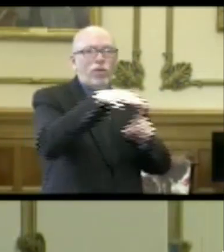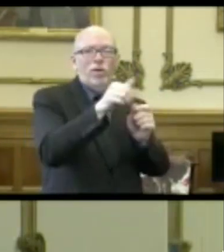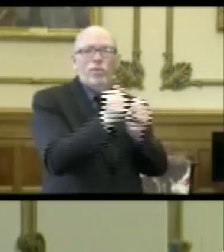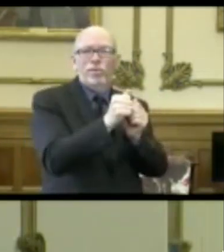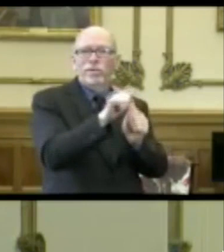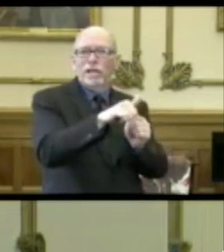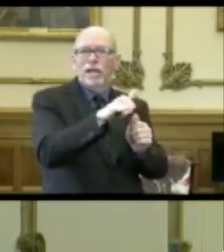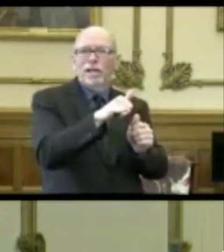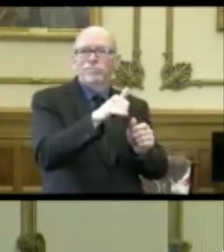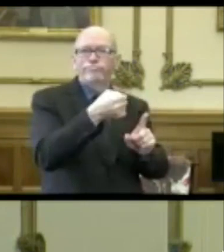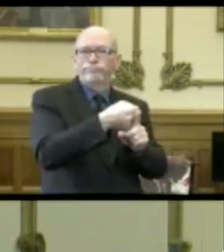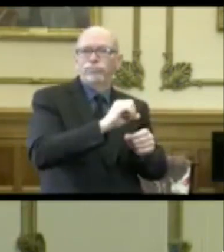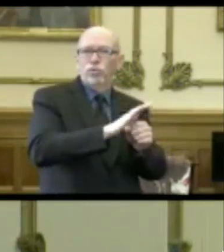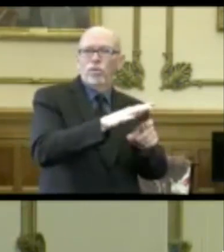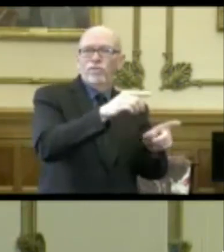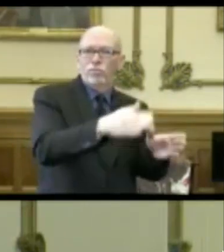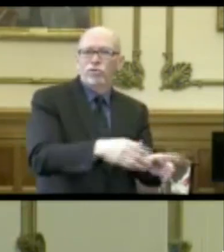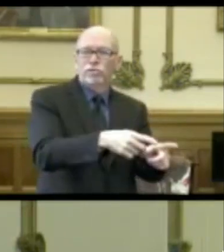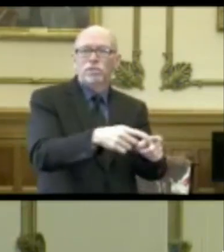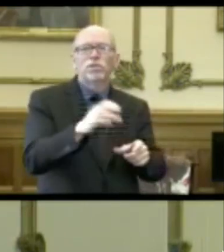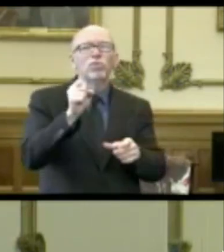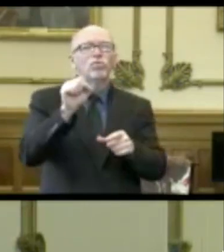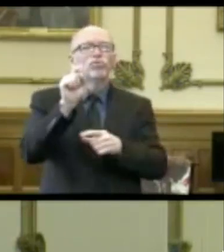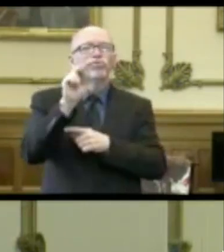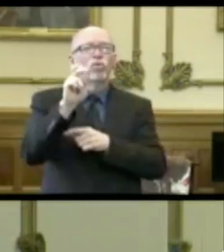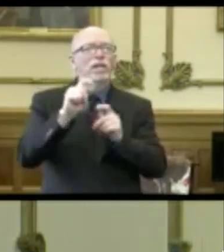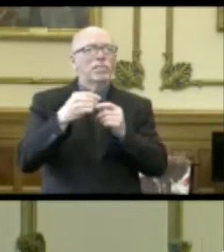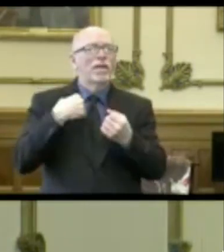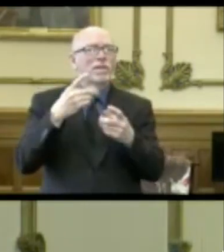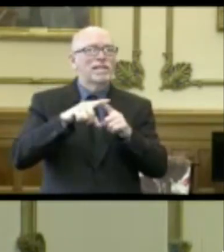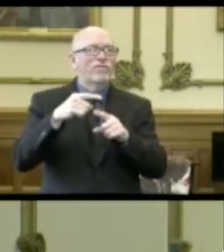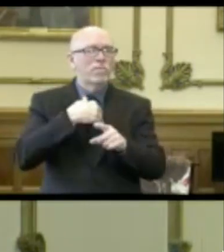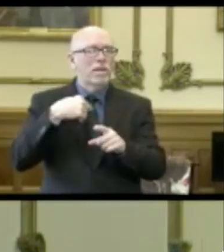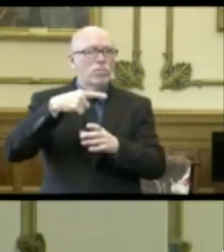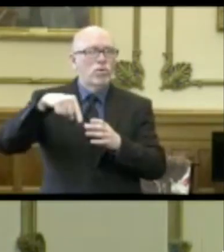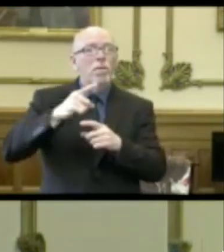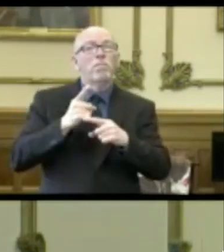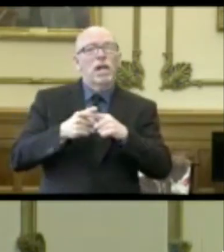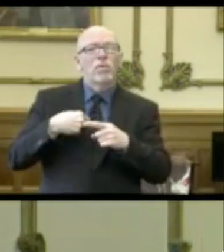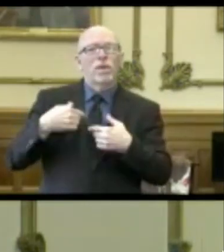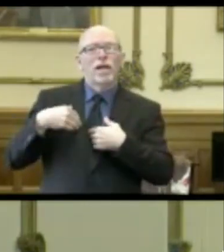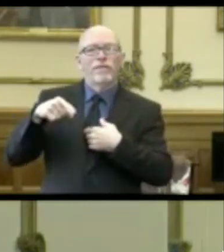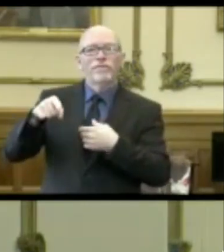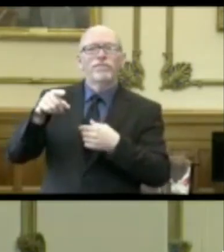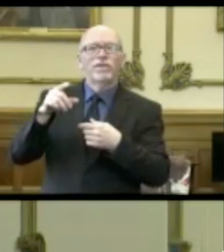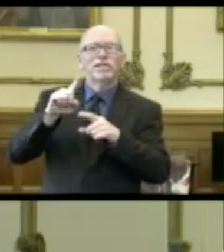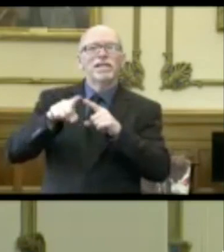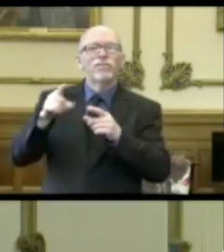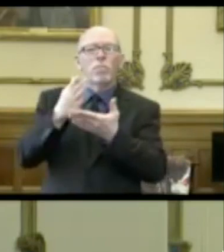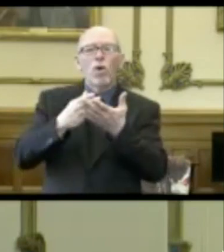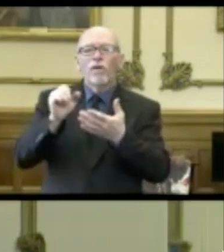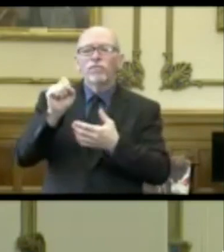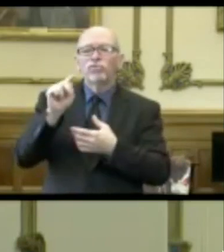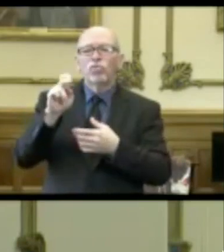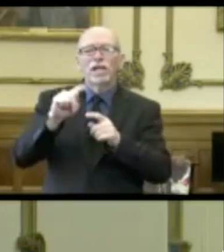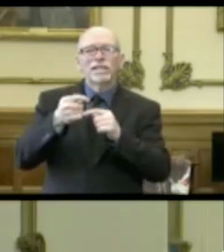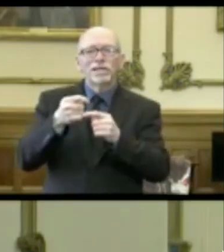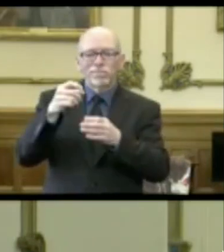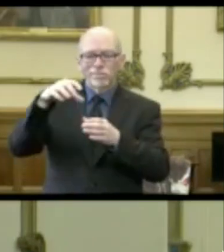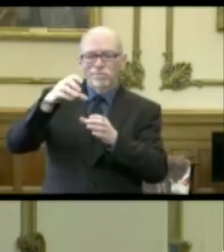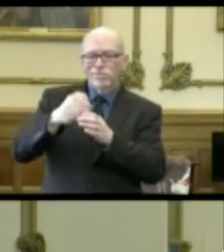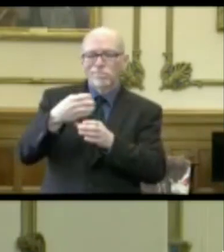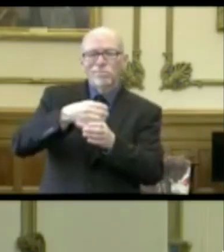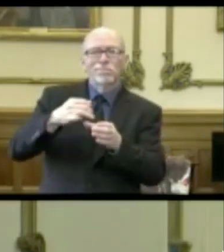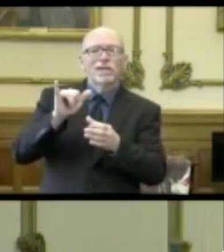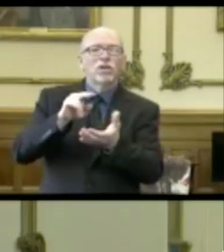there. So, the strike team has lots of different members. And then, in addition, we have additional components of the strike team, which I mentioned include